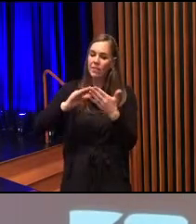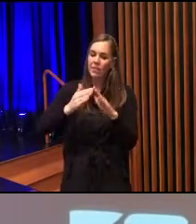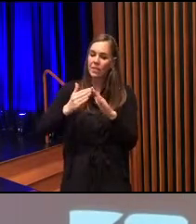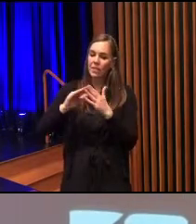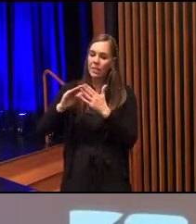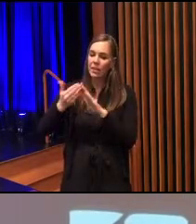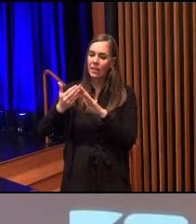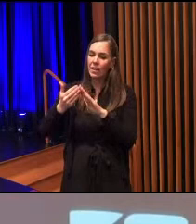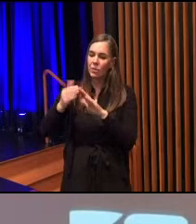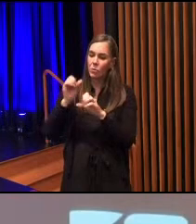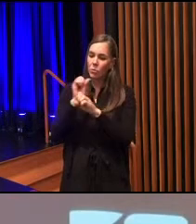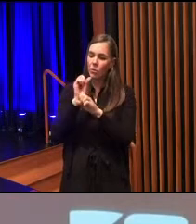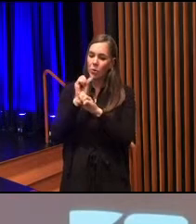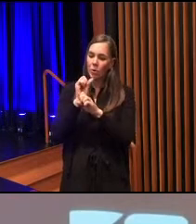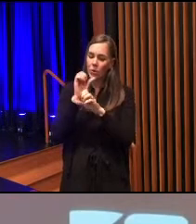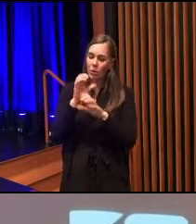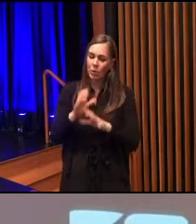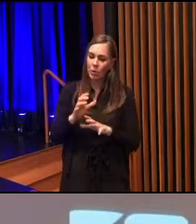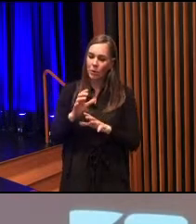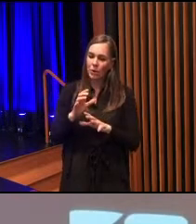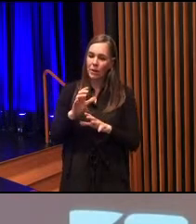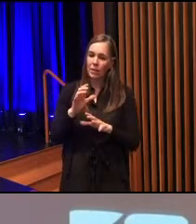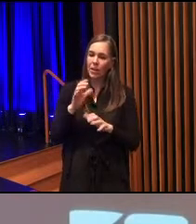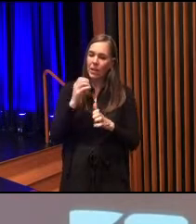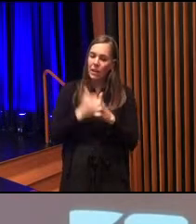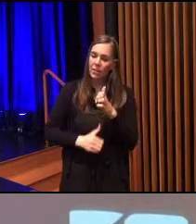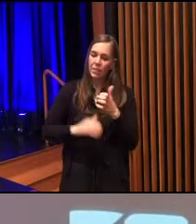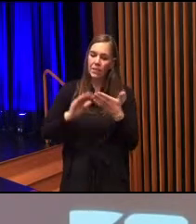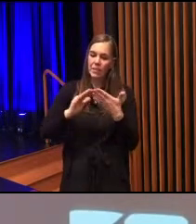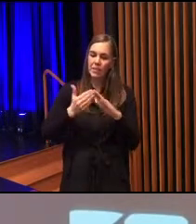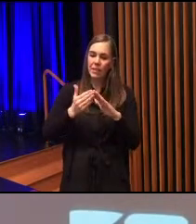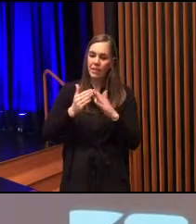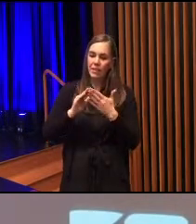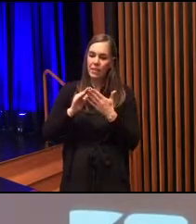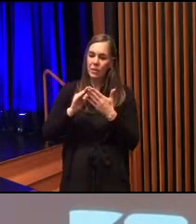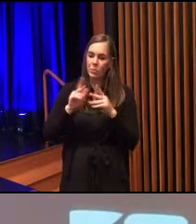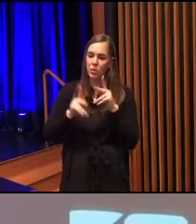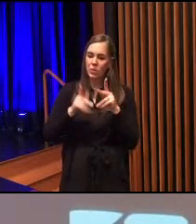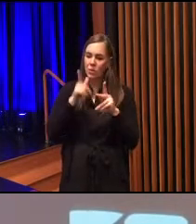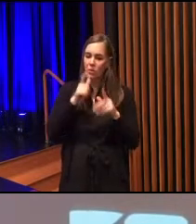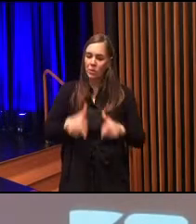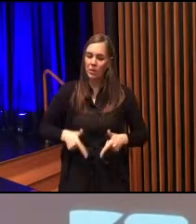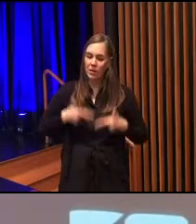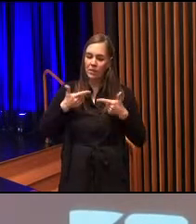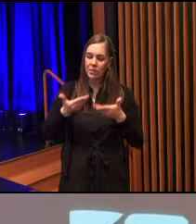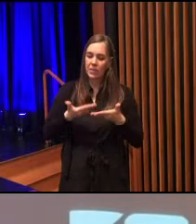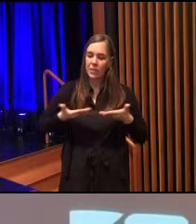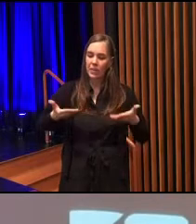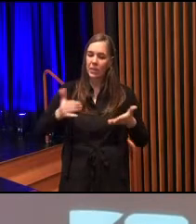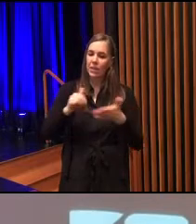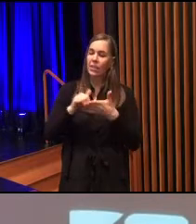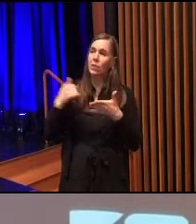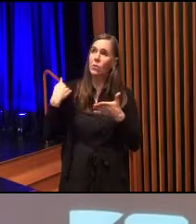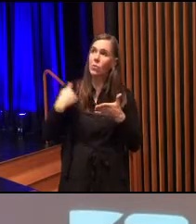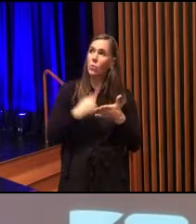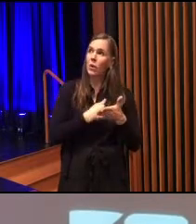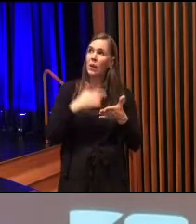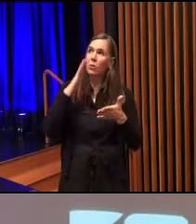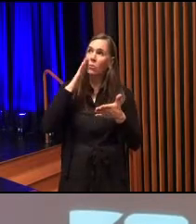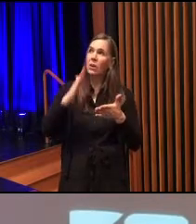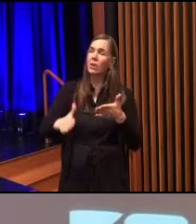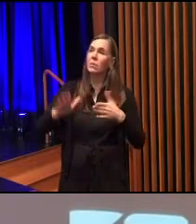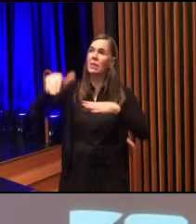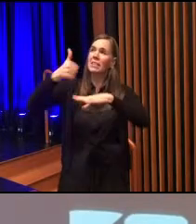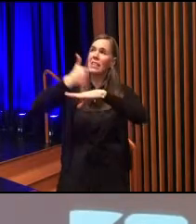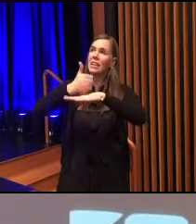officer, every city resident, that, Father, that we would be a shining example set upon a